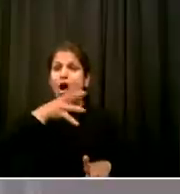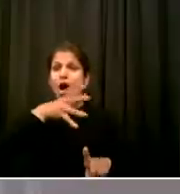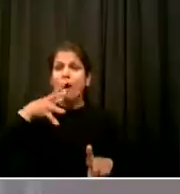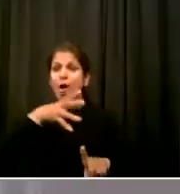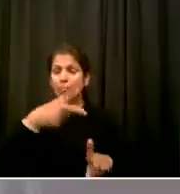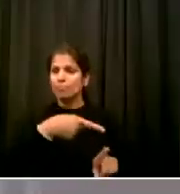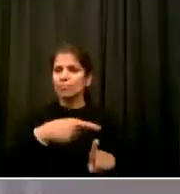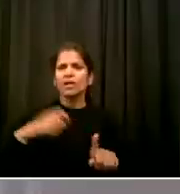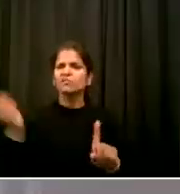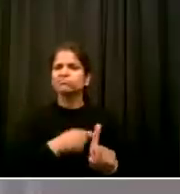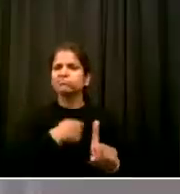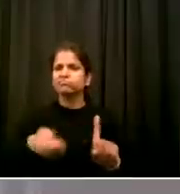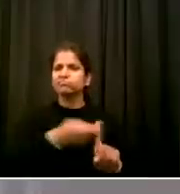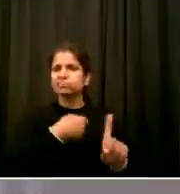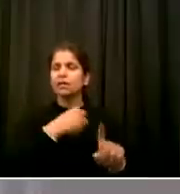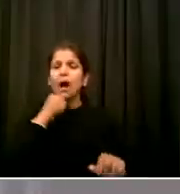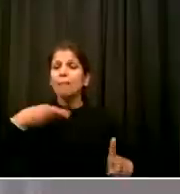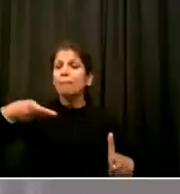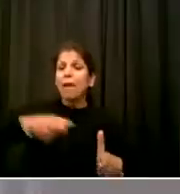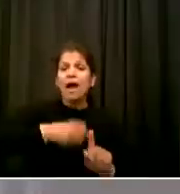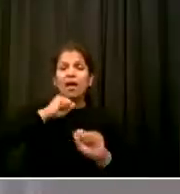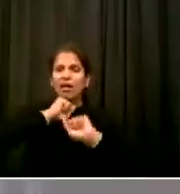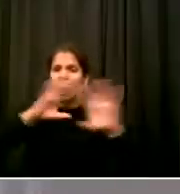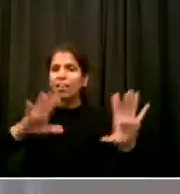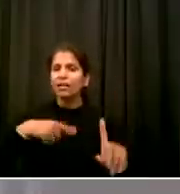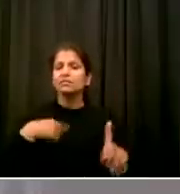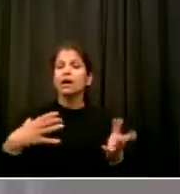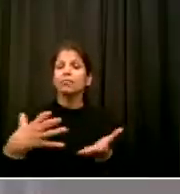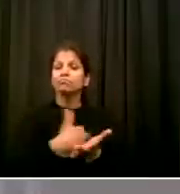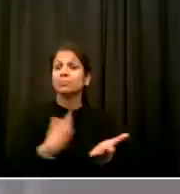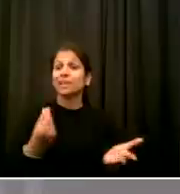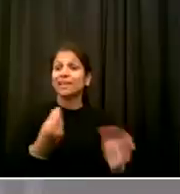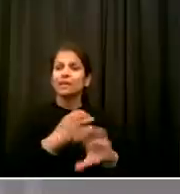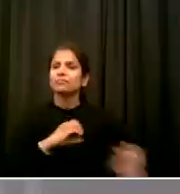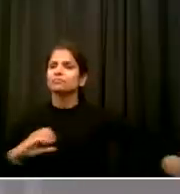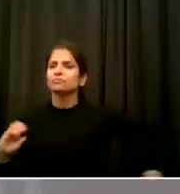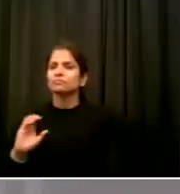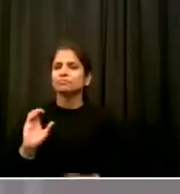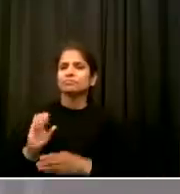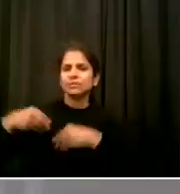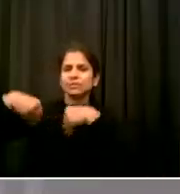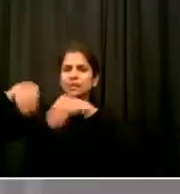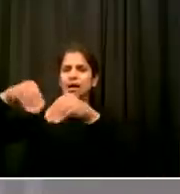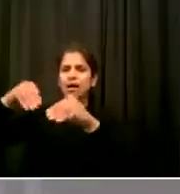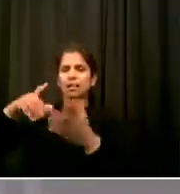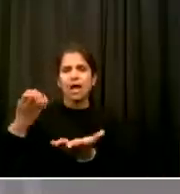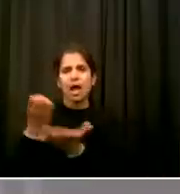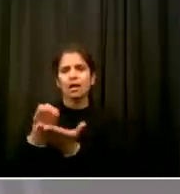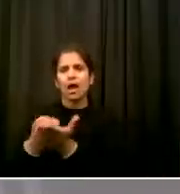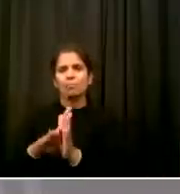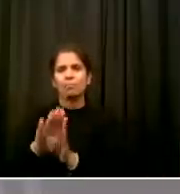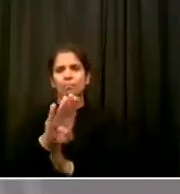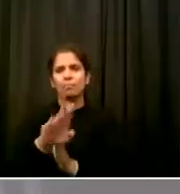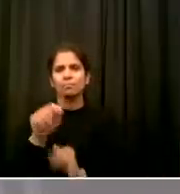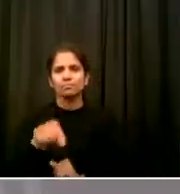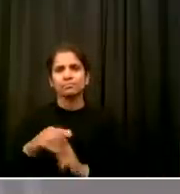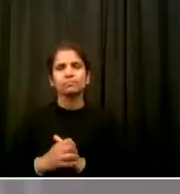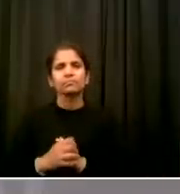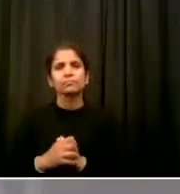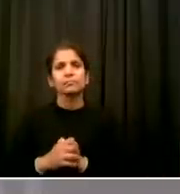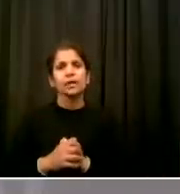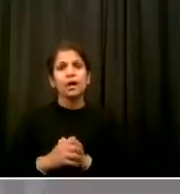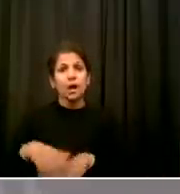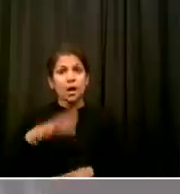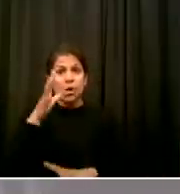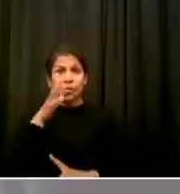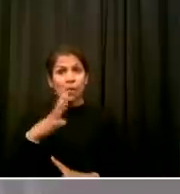people And they believed that the fight against slavery would strengthen the struggle of women for equality